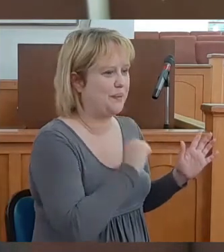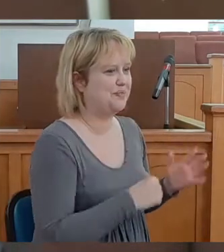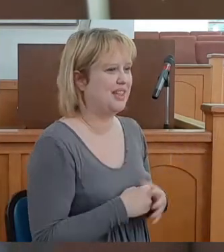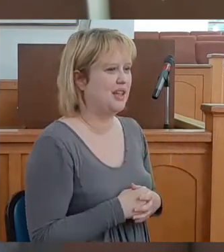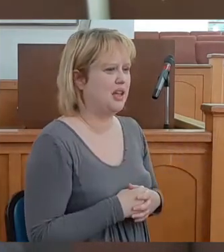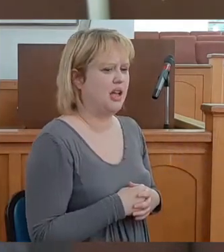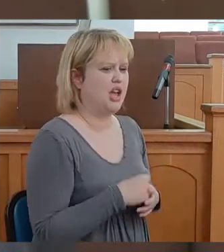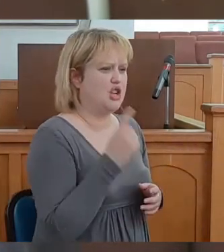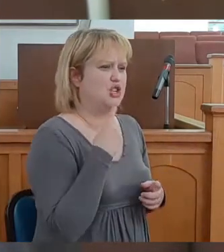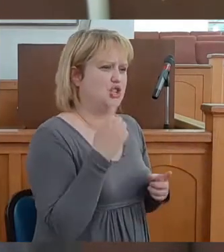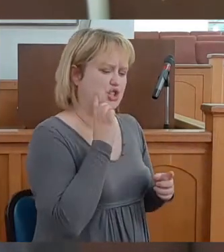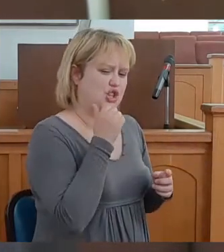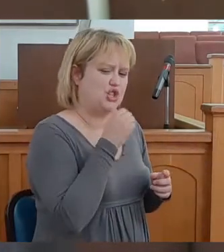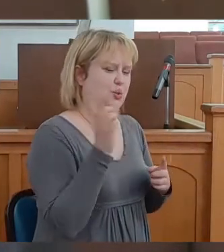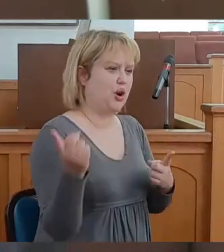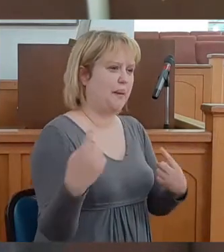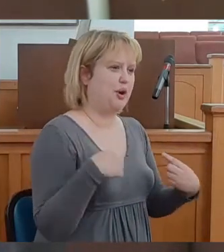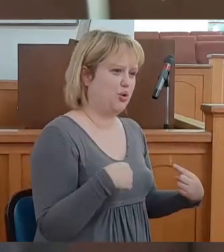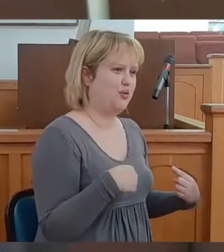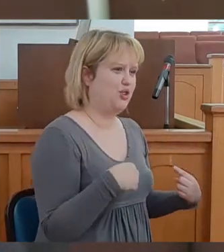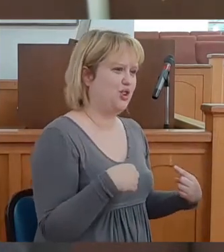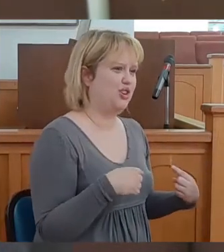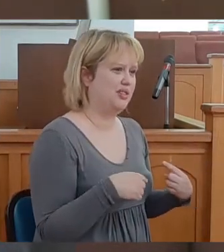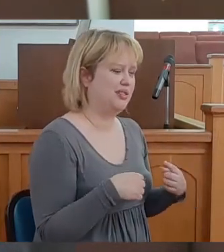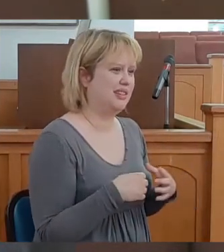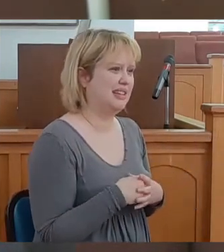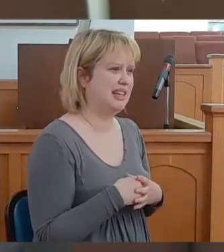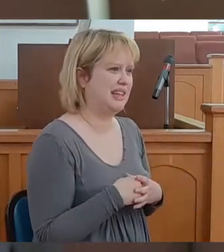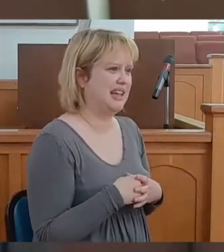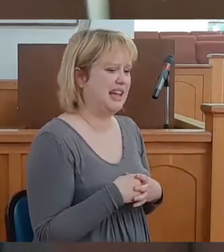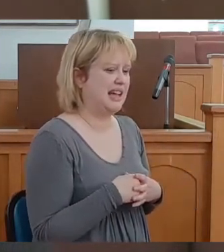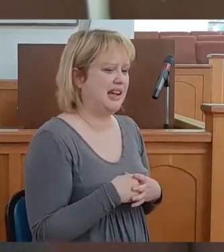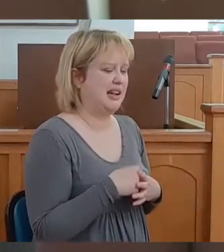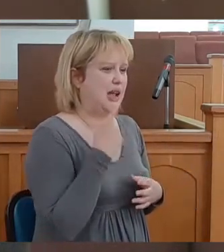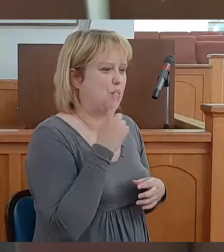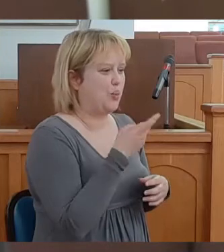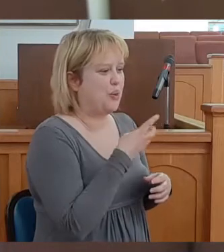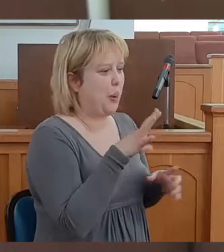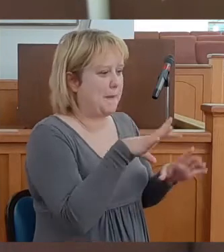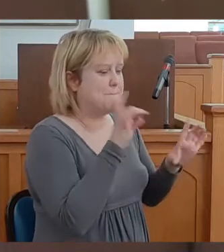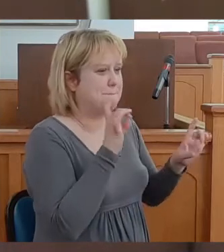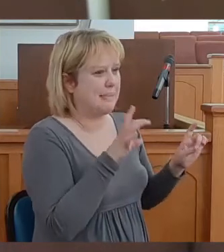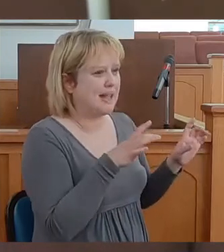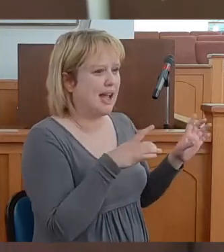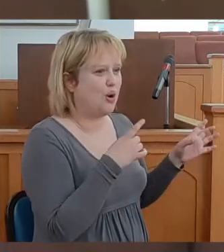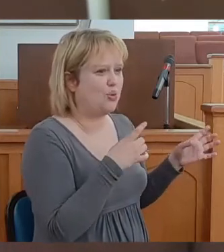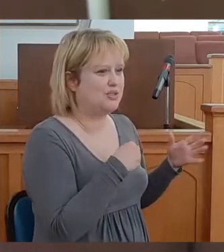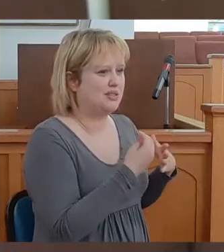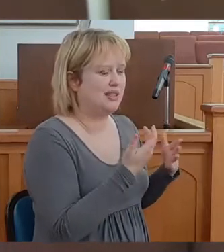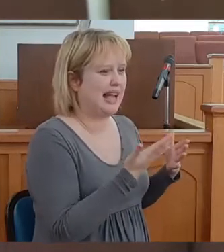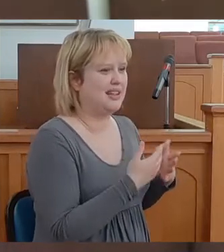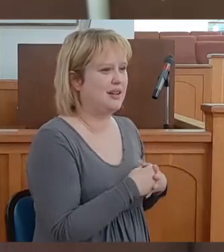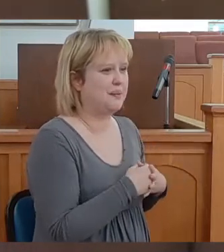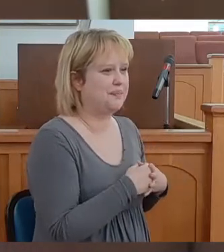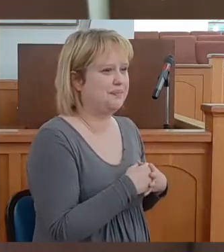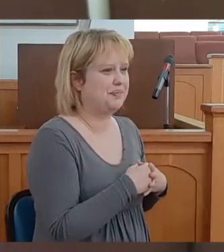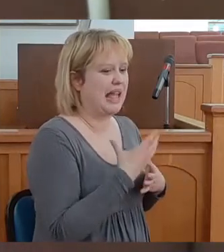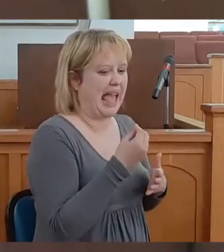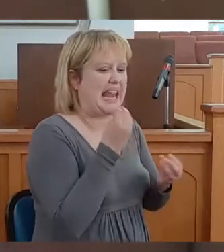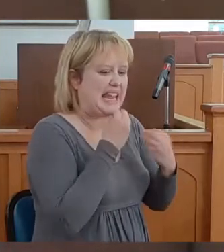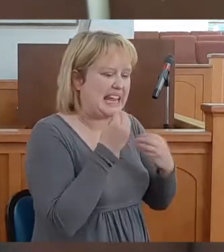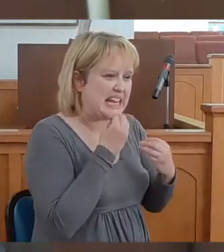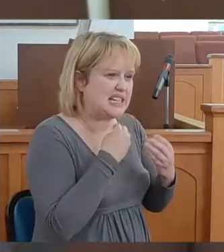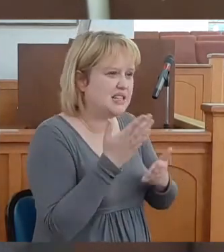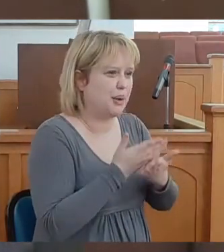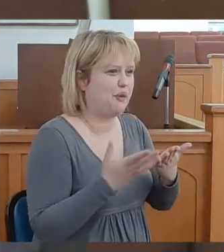She'll come over and we'll pick out on some of her